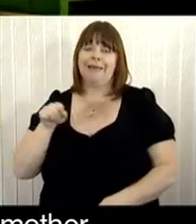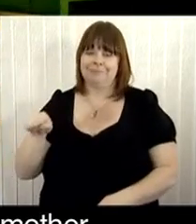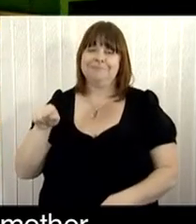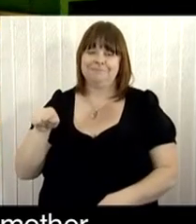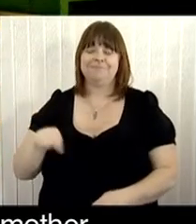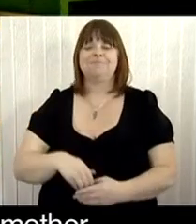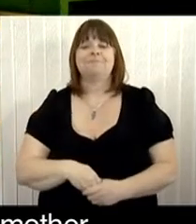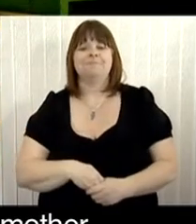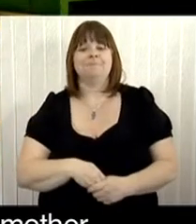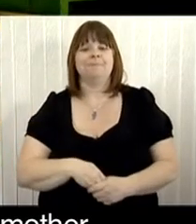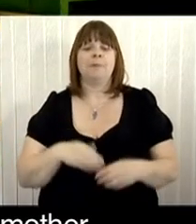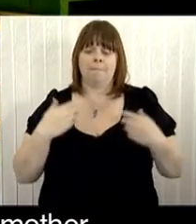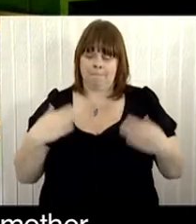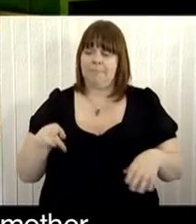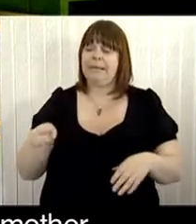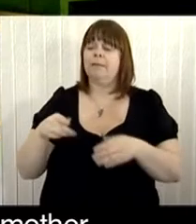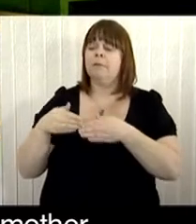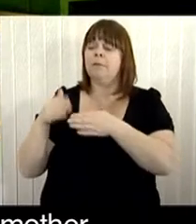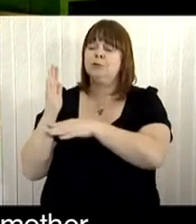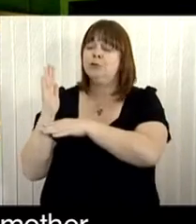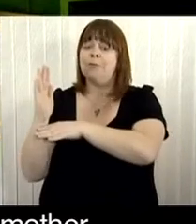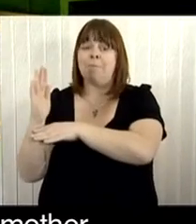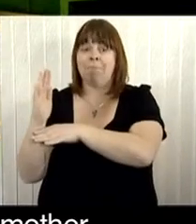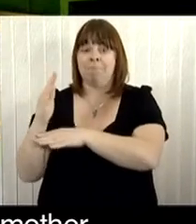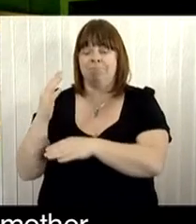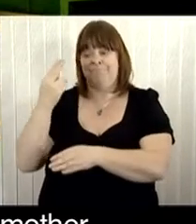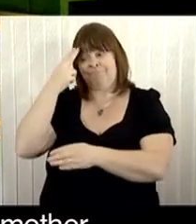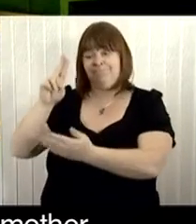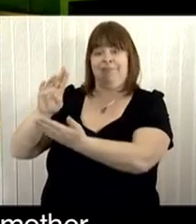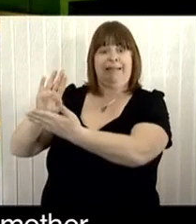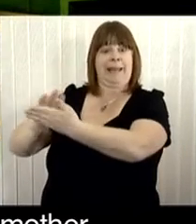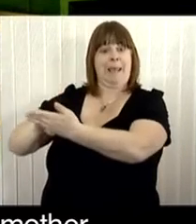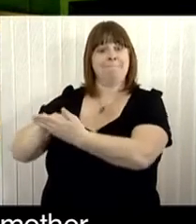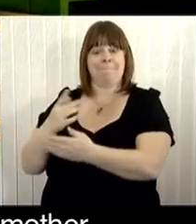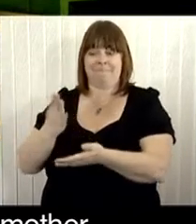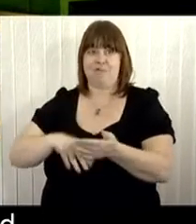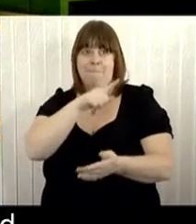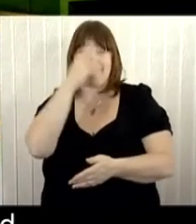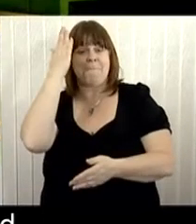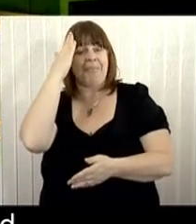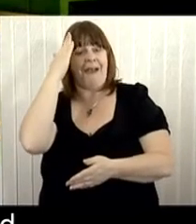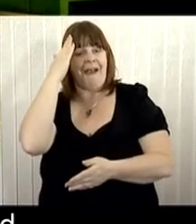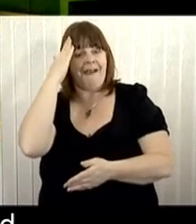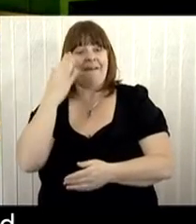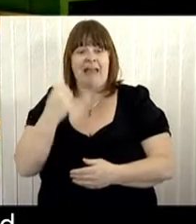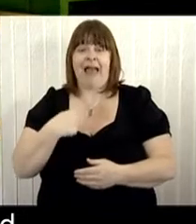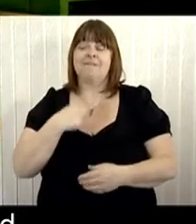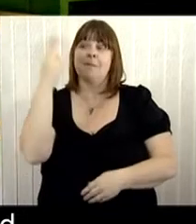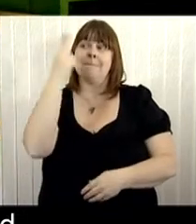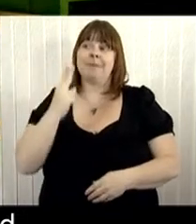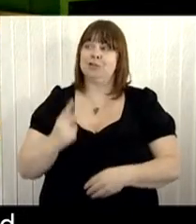I even named one after my own dear mother. You can see it in this room, captured on canvas,